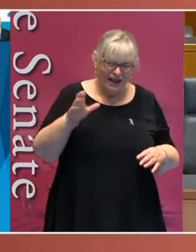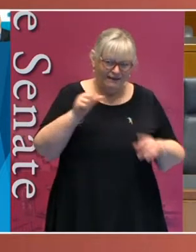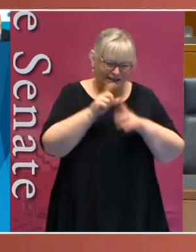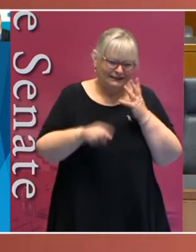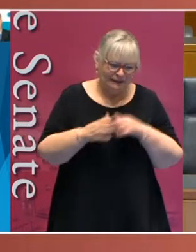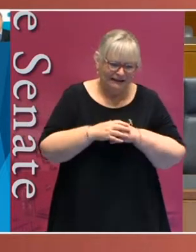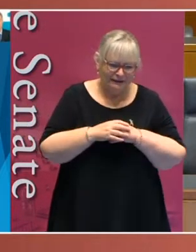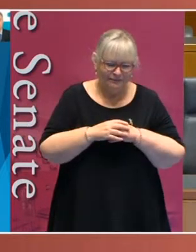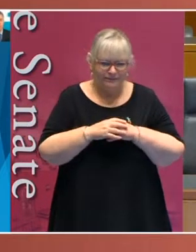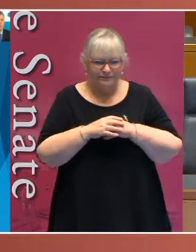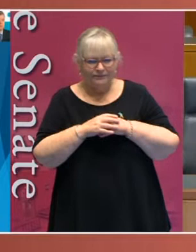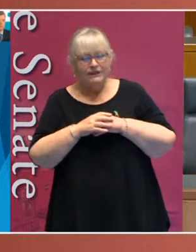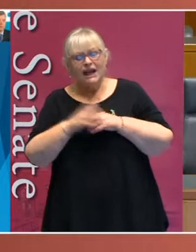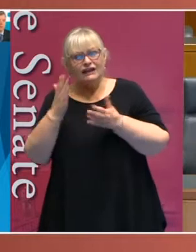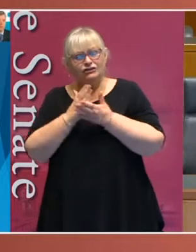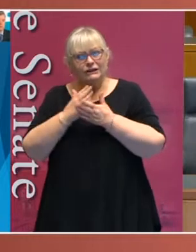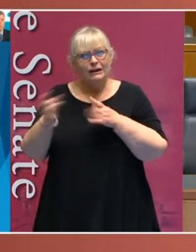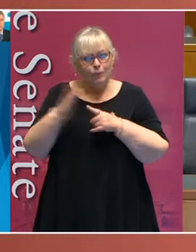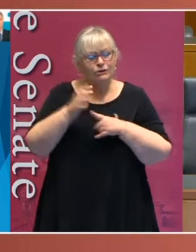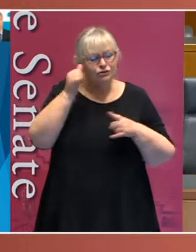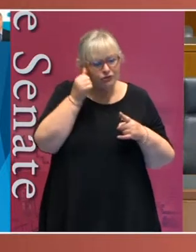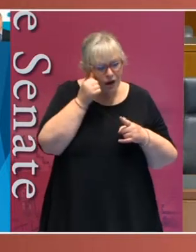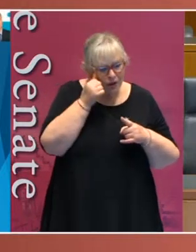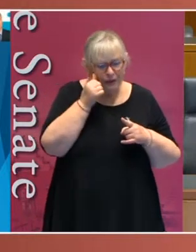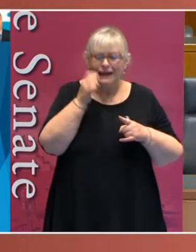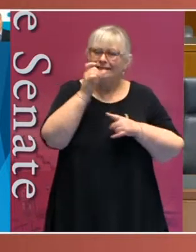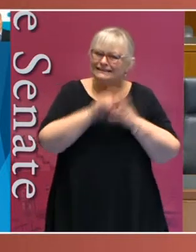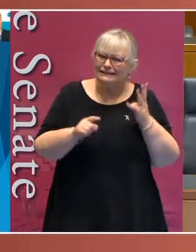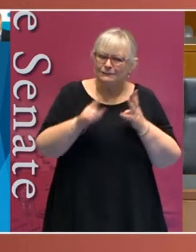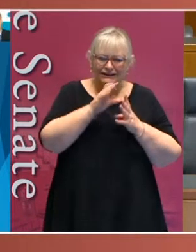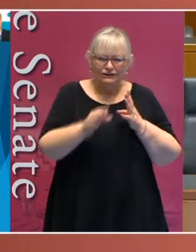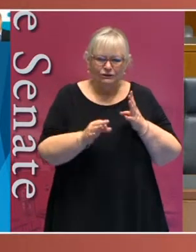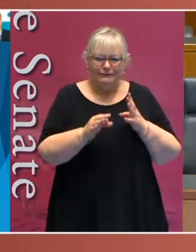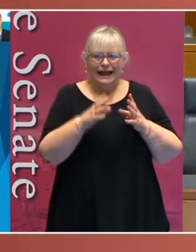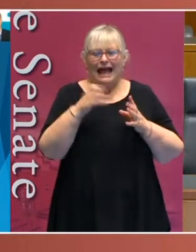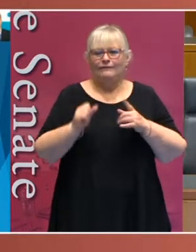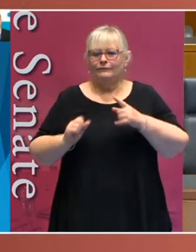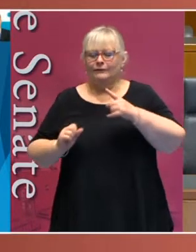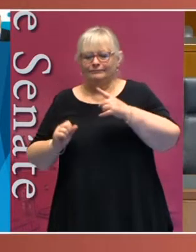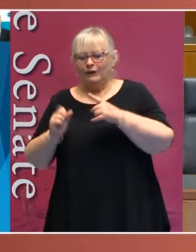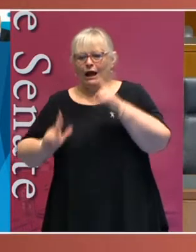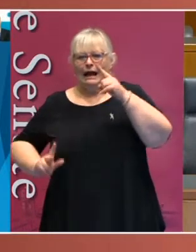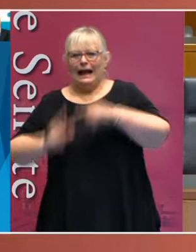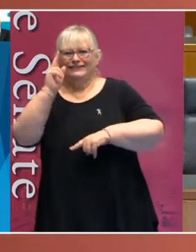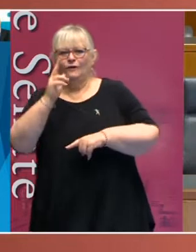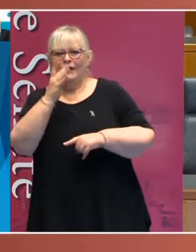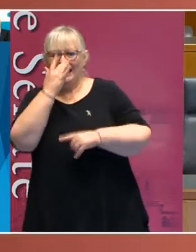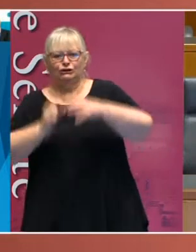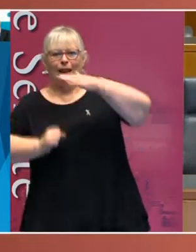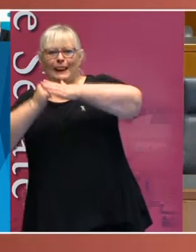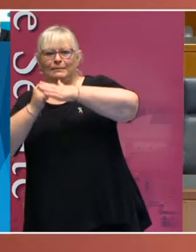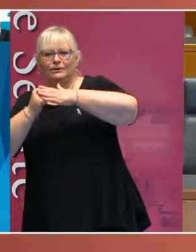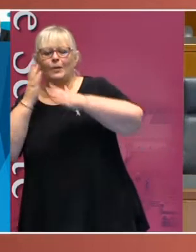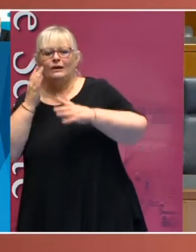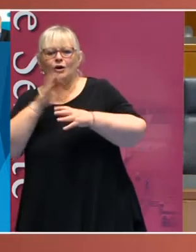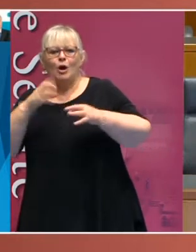And in that respect, it is important to acknowledge that disability does not have an age cut off. The age cut